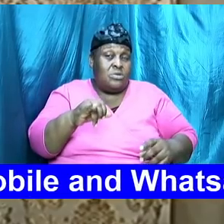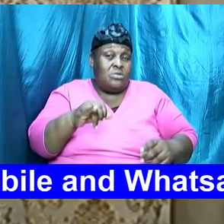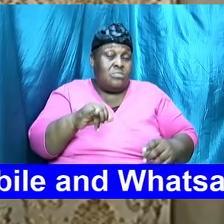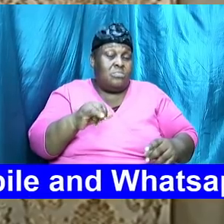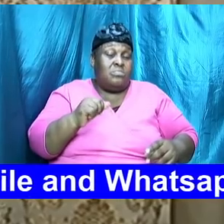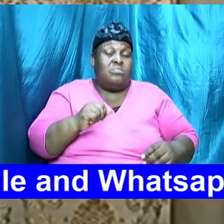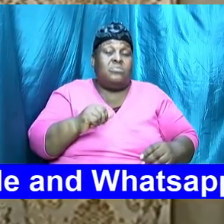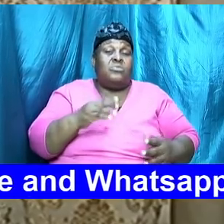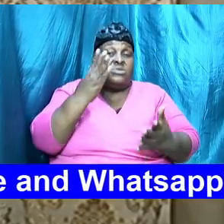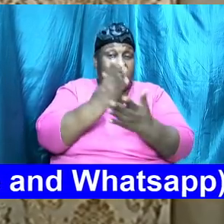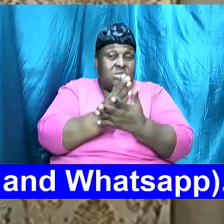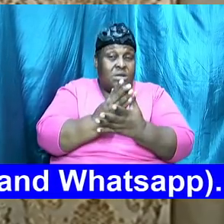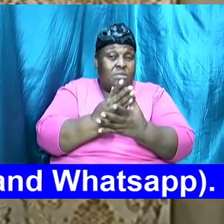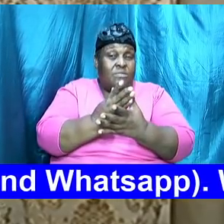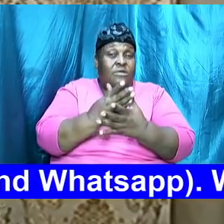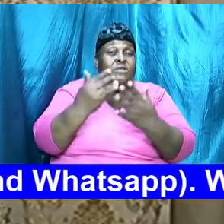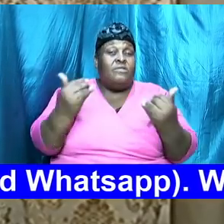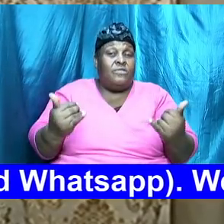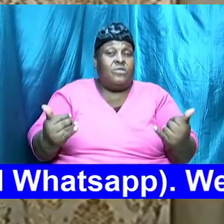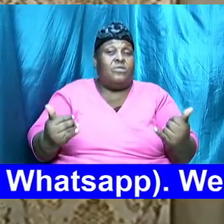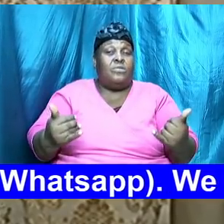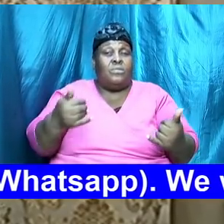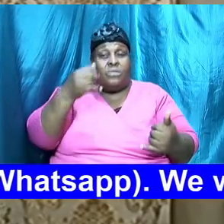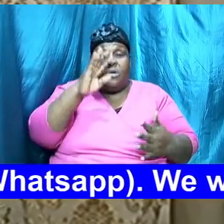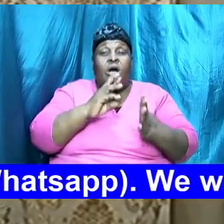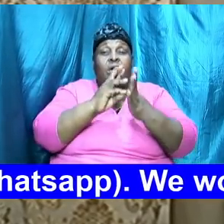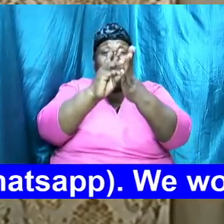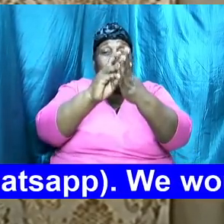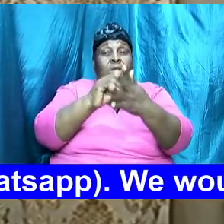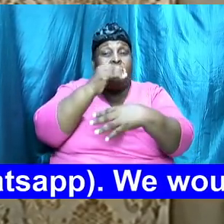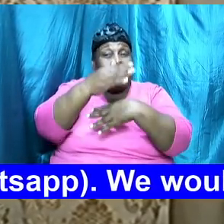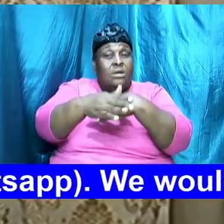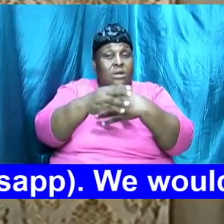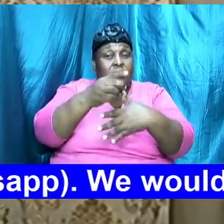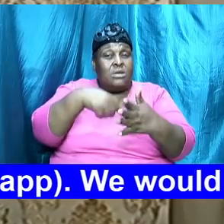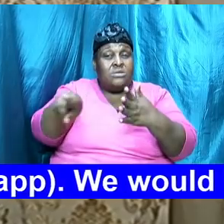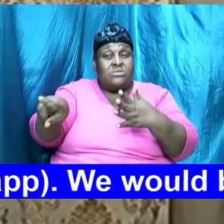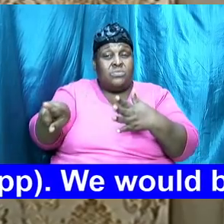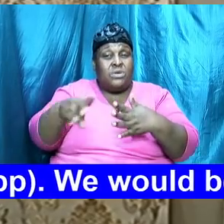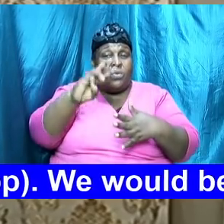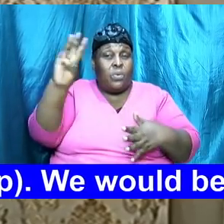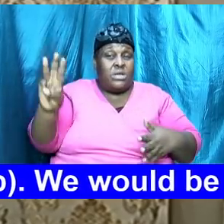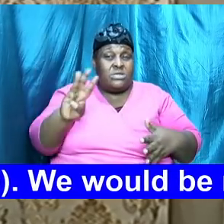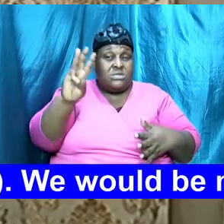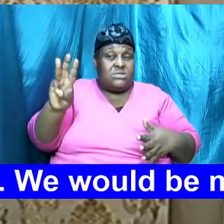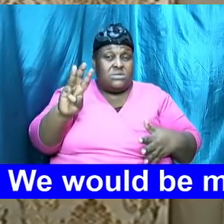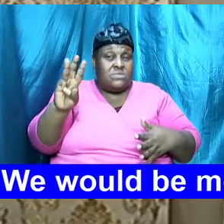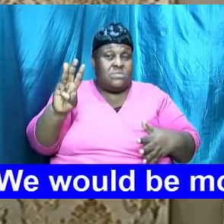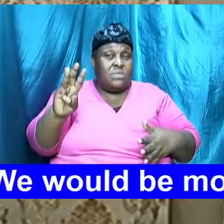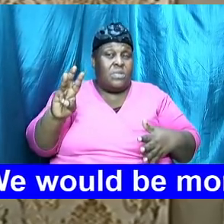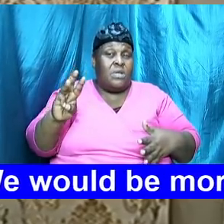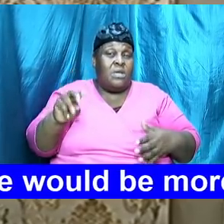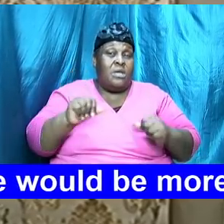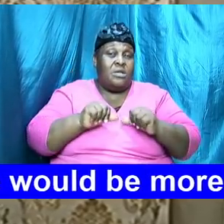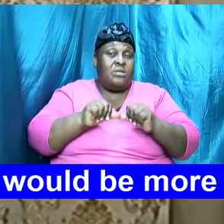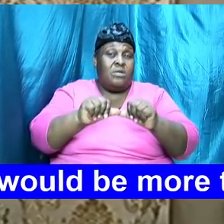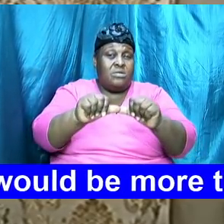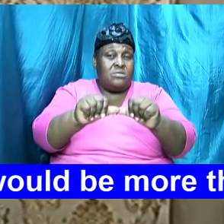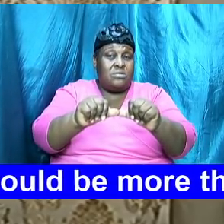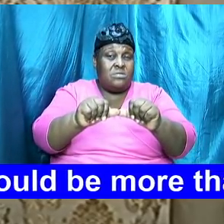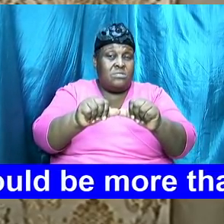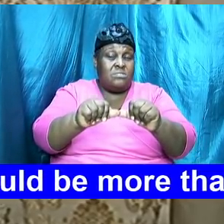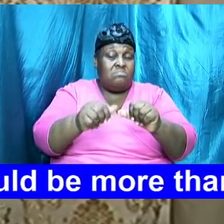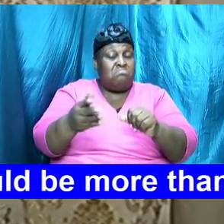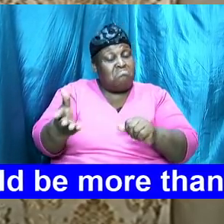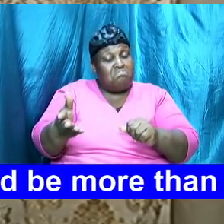we stop for this evening God's willing next week and then we go some what further and we continue on from there